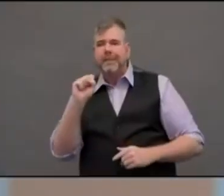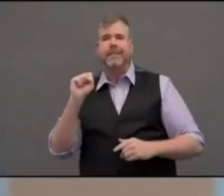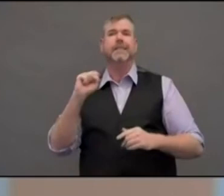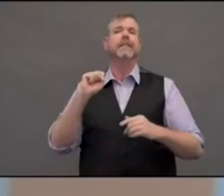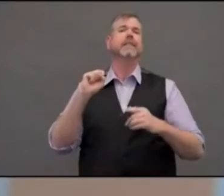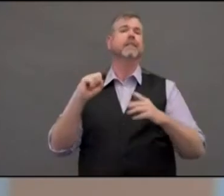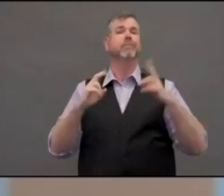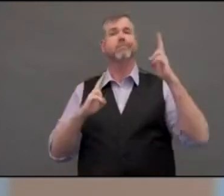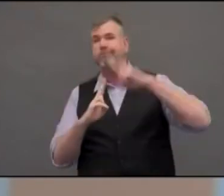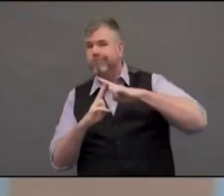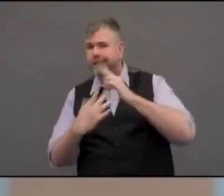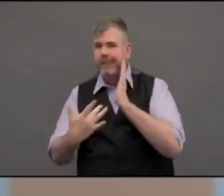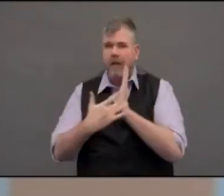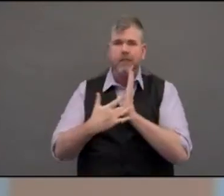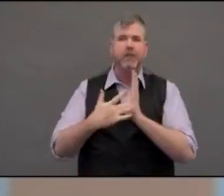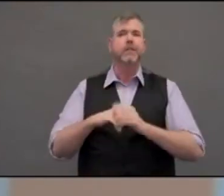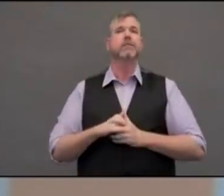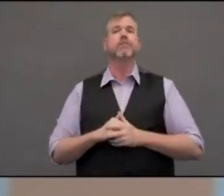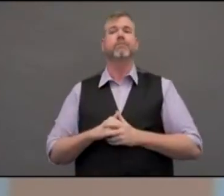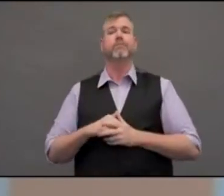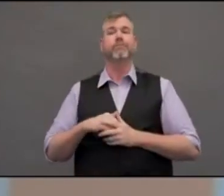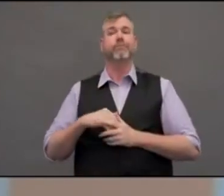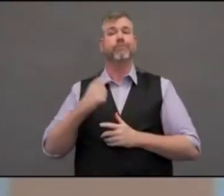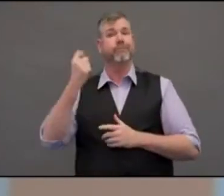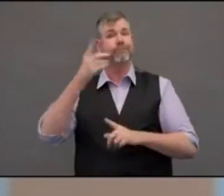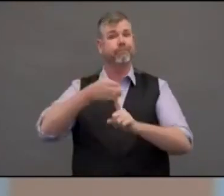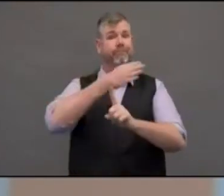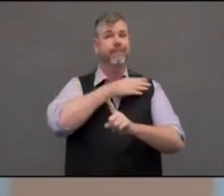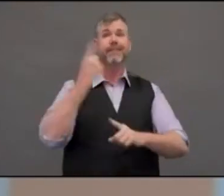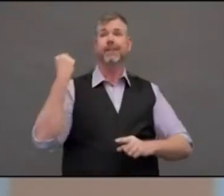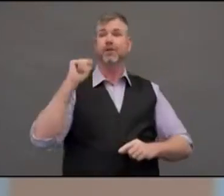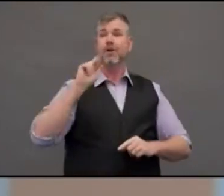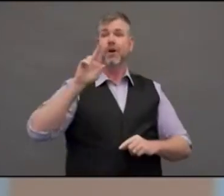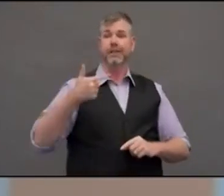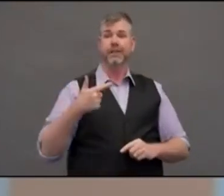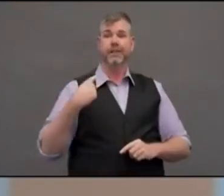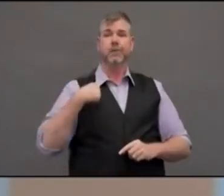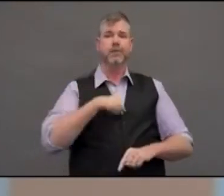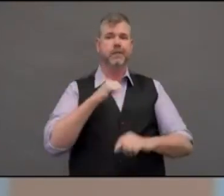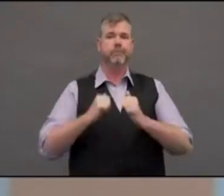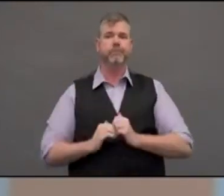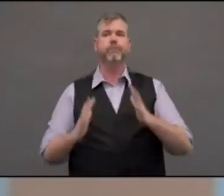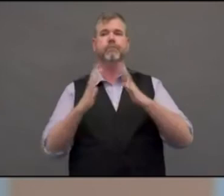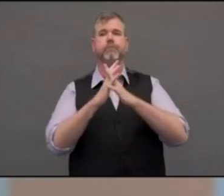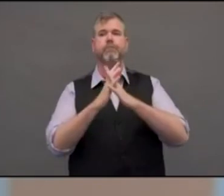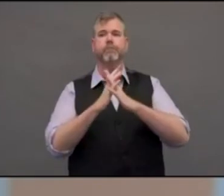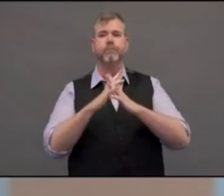implemented the Epic Health Link, which allowed us, you